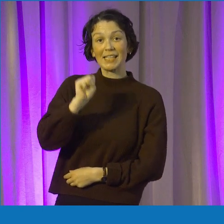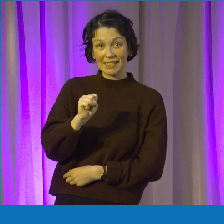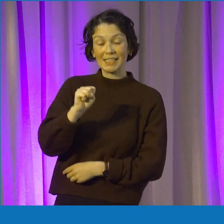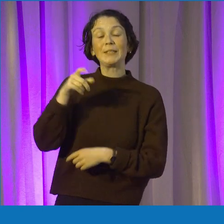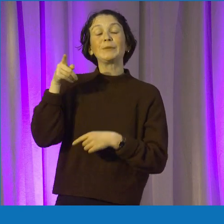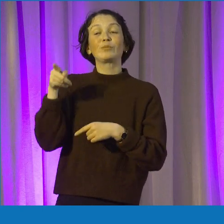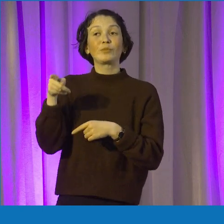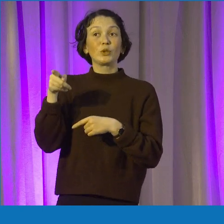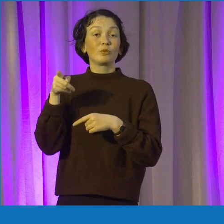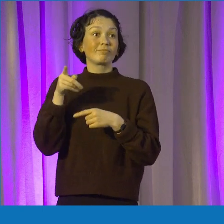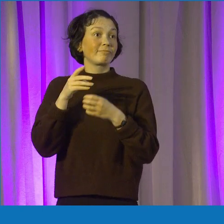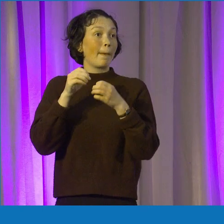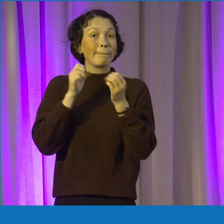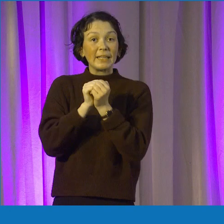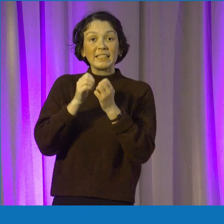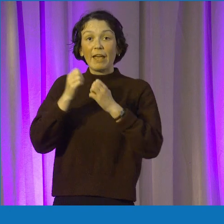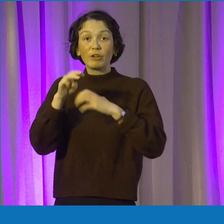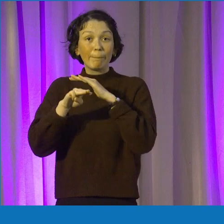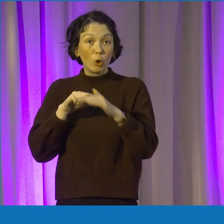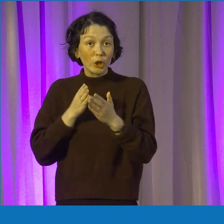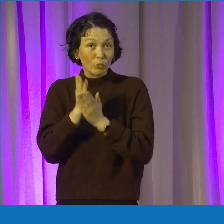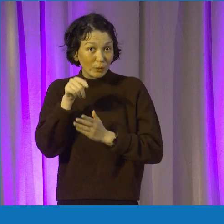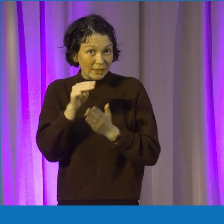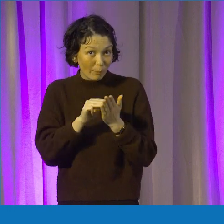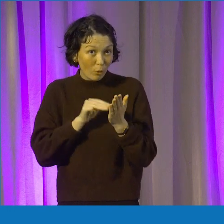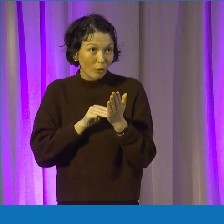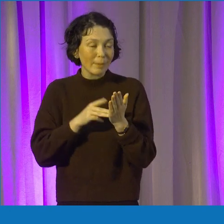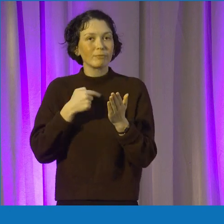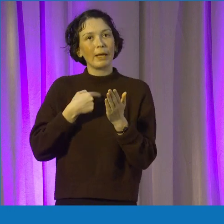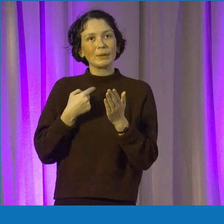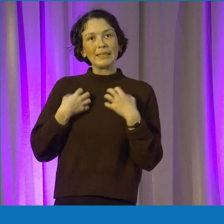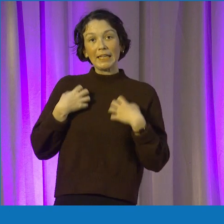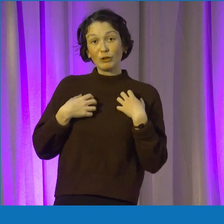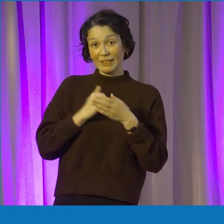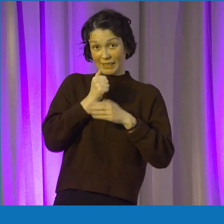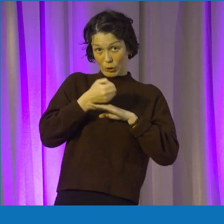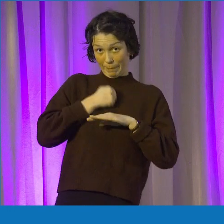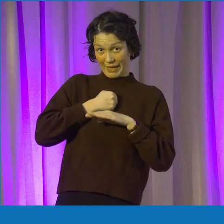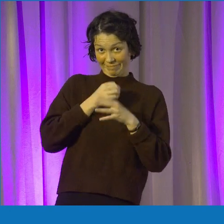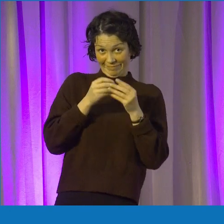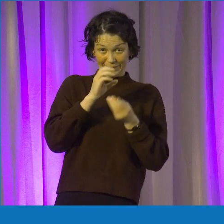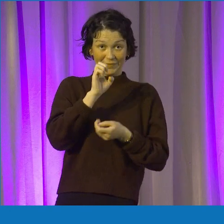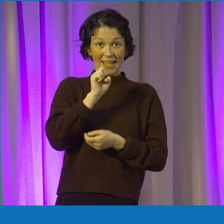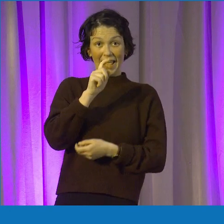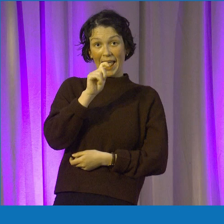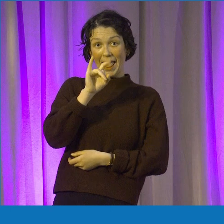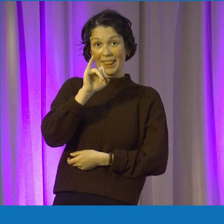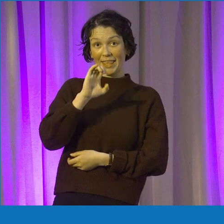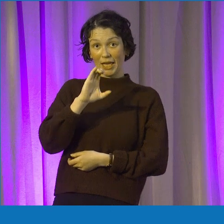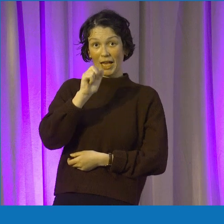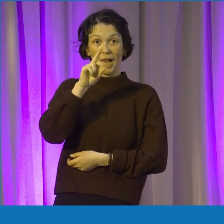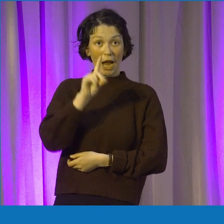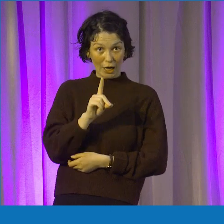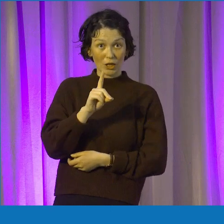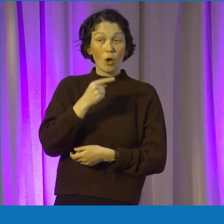want to go in. So I was kind of interested in getting help with starting off Ethicard and that kind of space. But also if you were applying to jobs